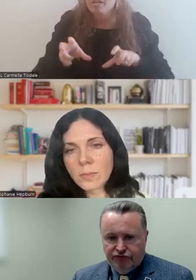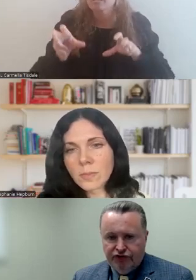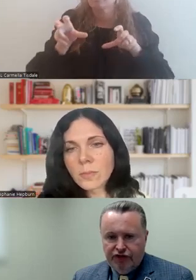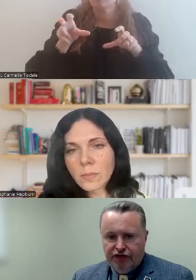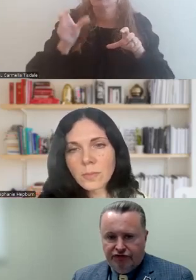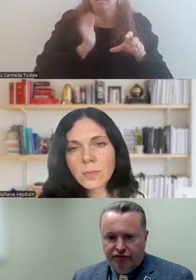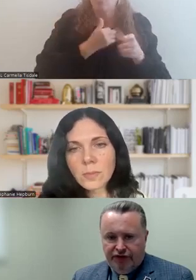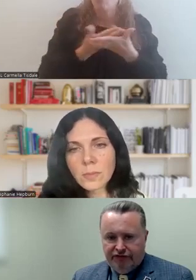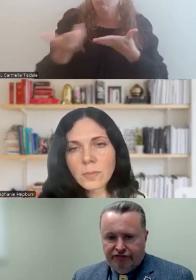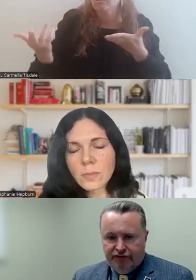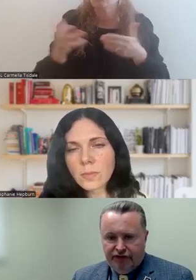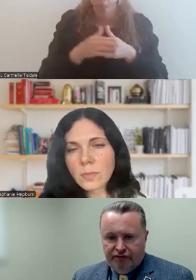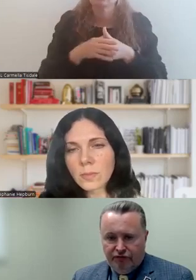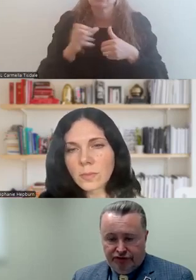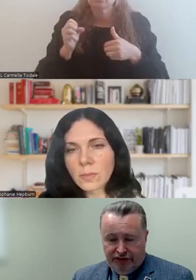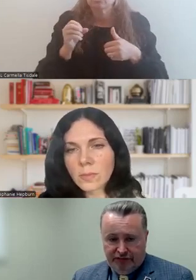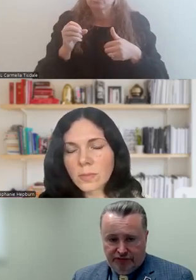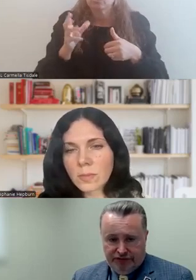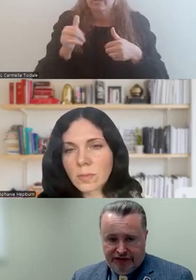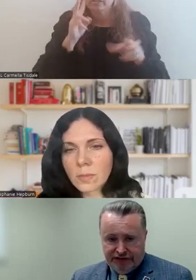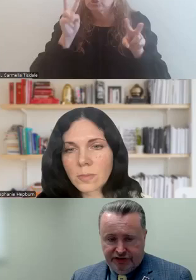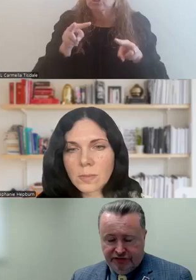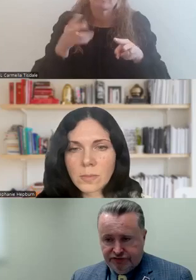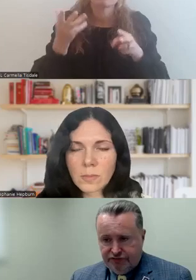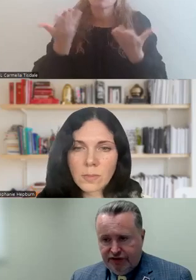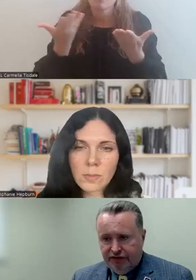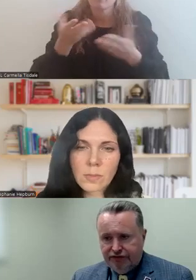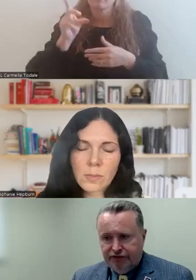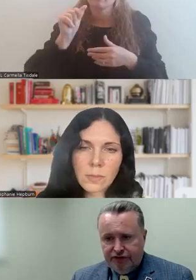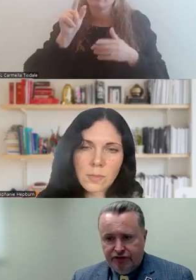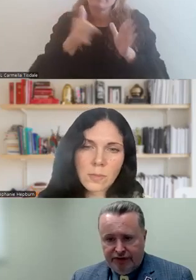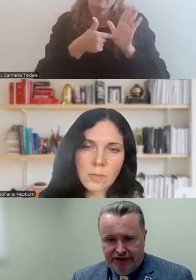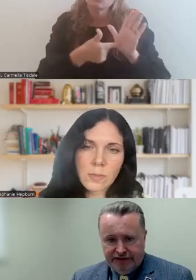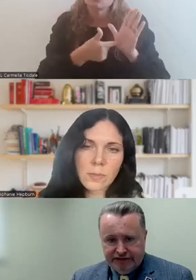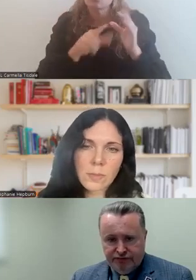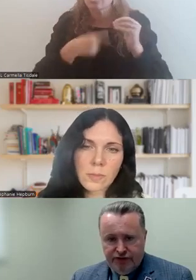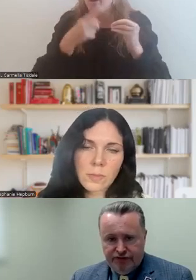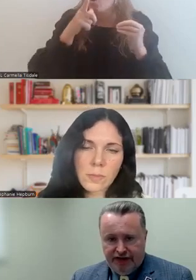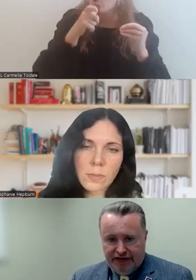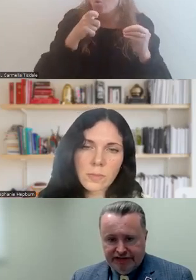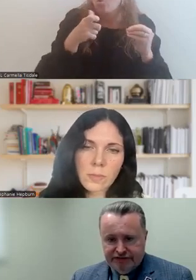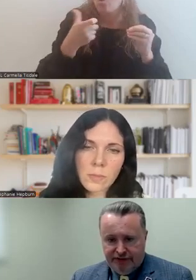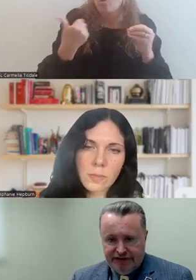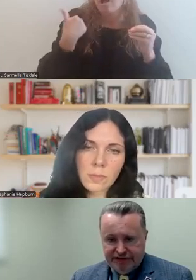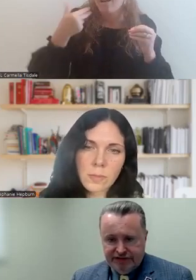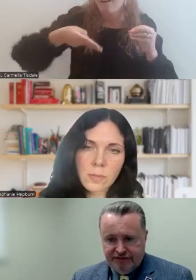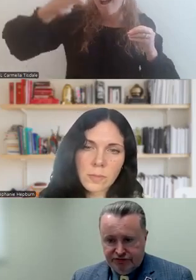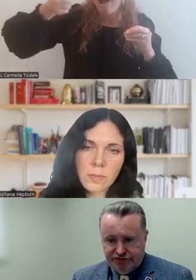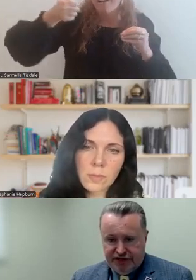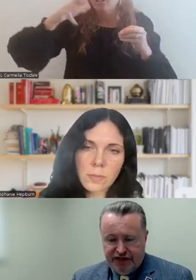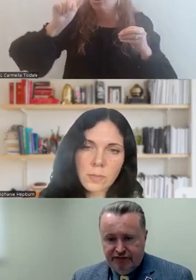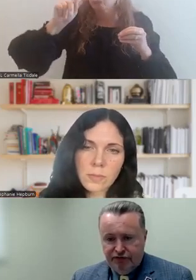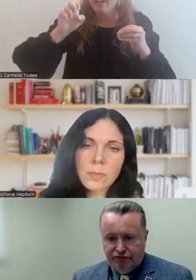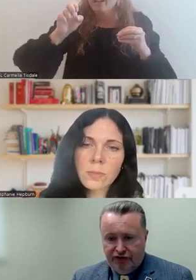resources. So, that's looking at what the data shows around who has the highest rates